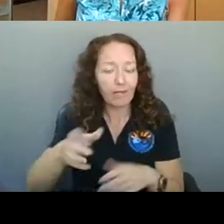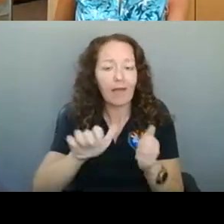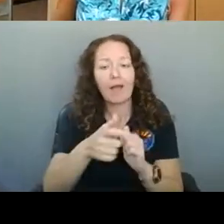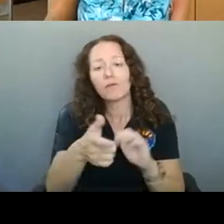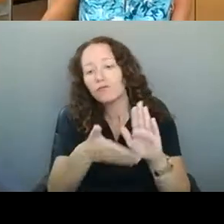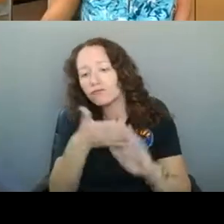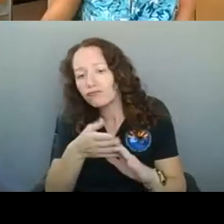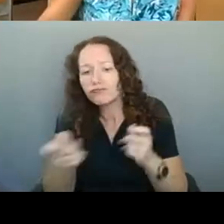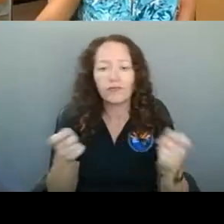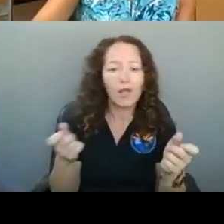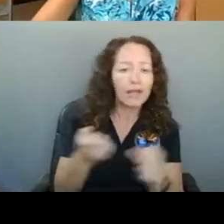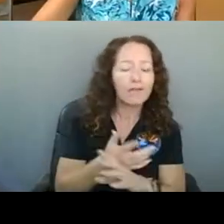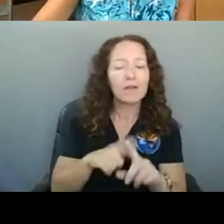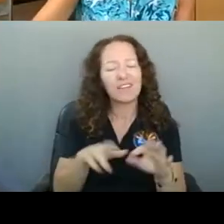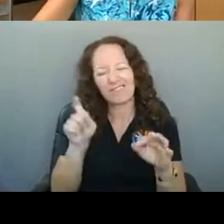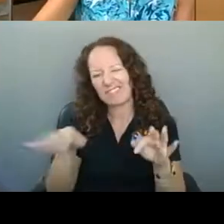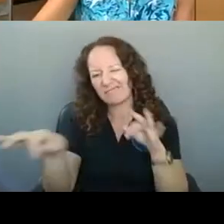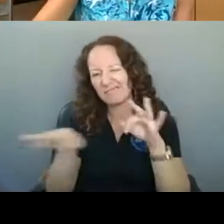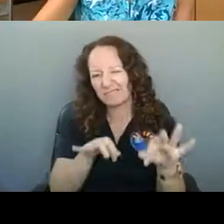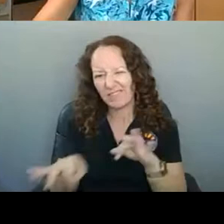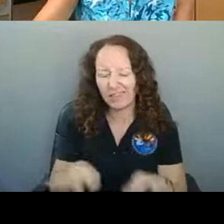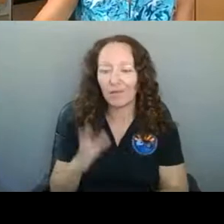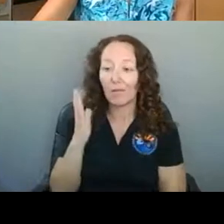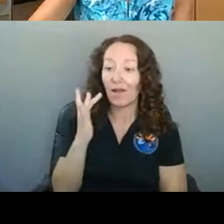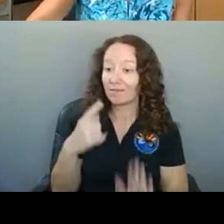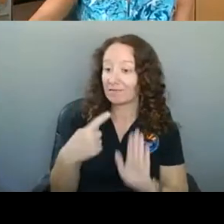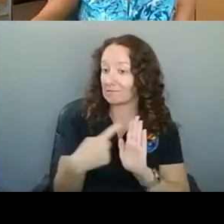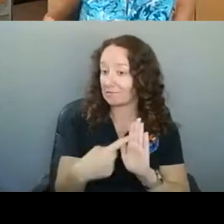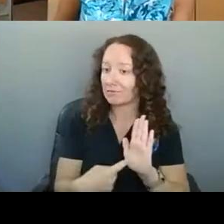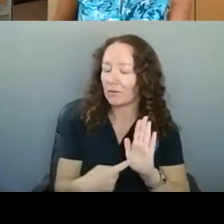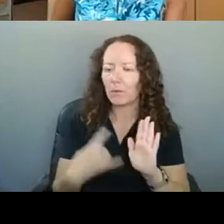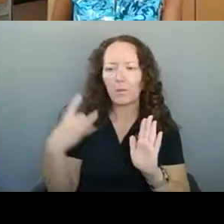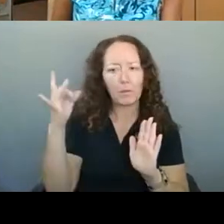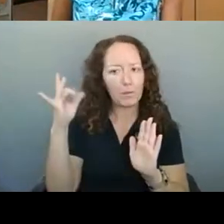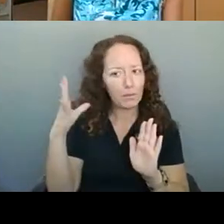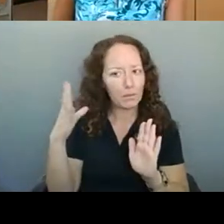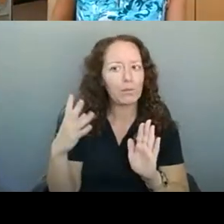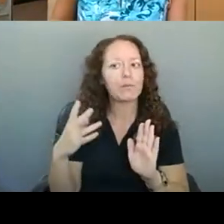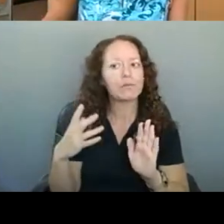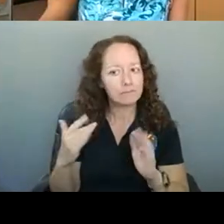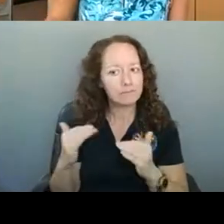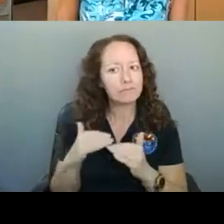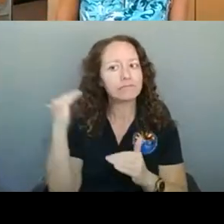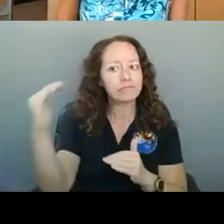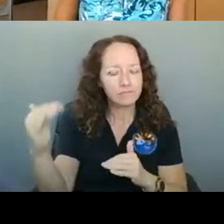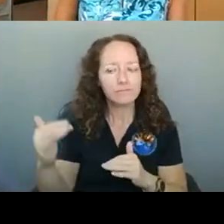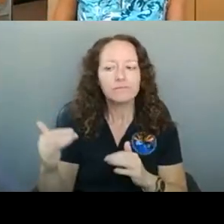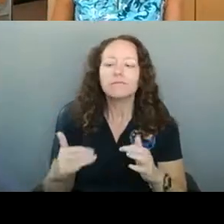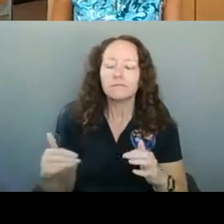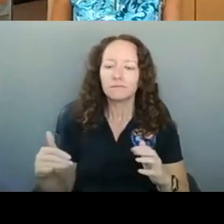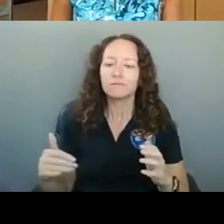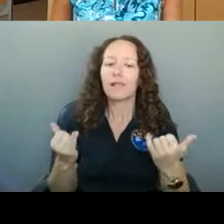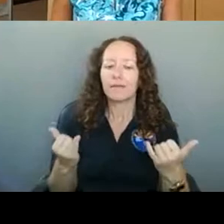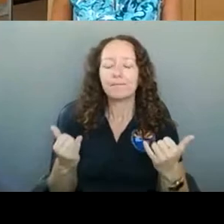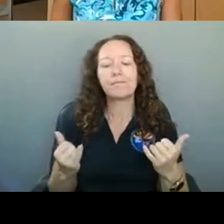some pretty extreme rules around some of the changes that are being rolled out. Now one thing